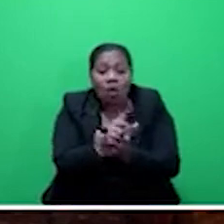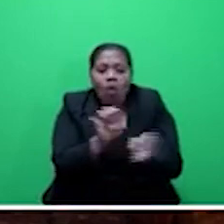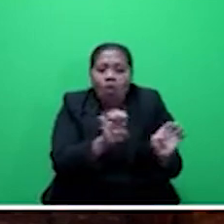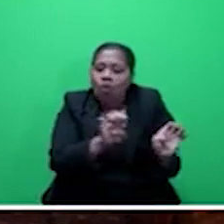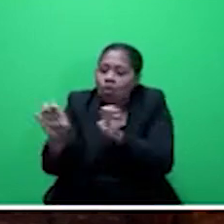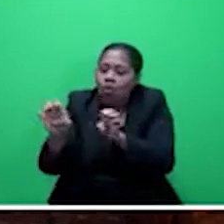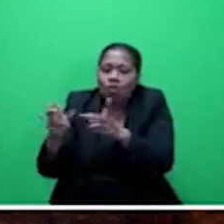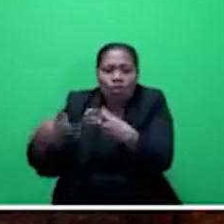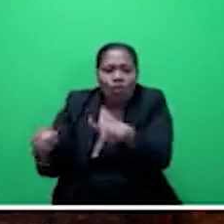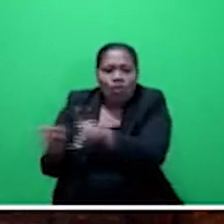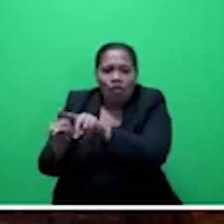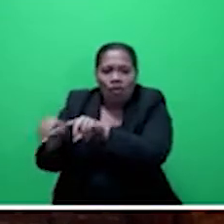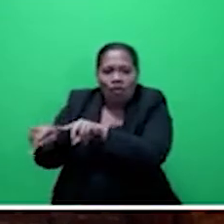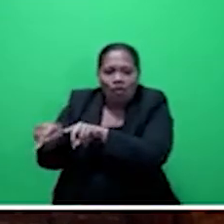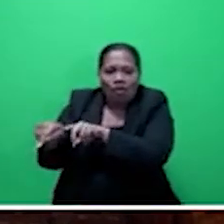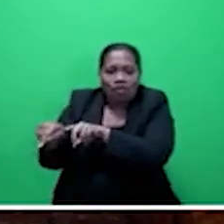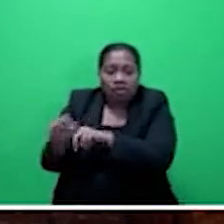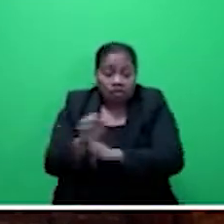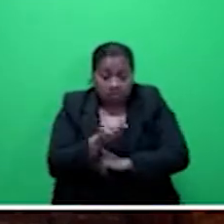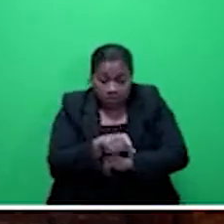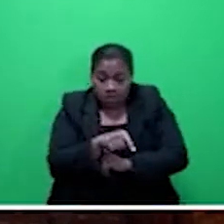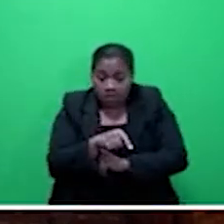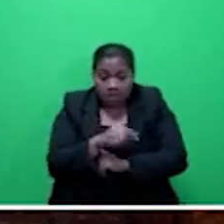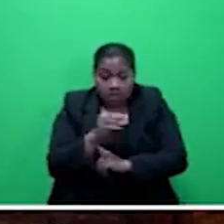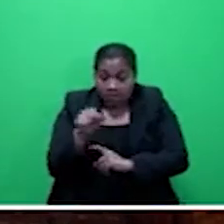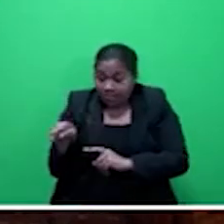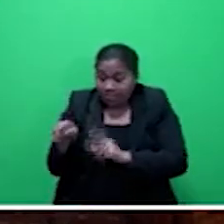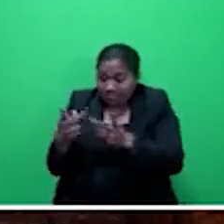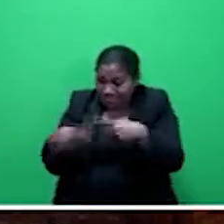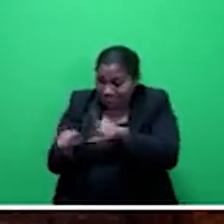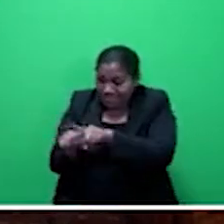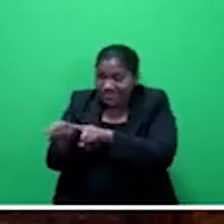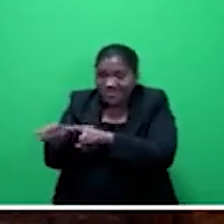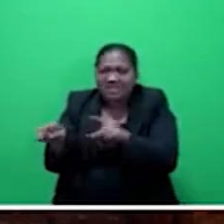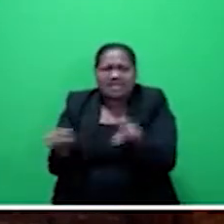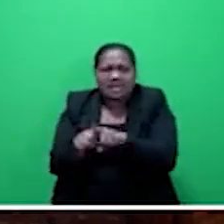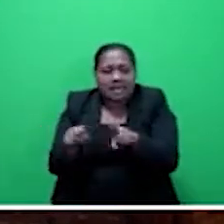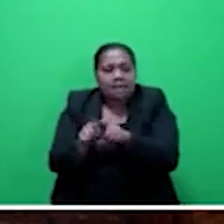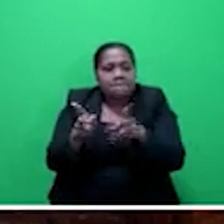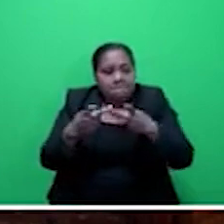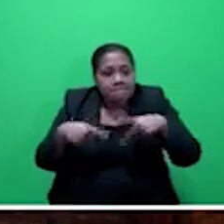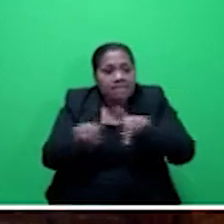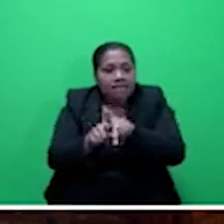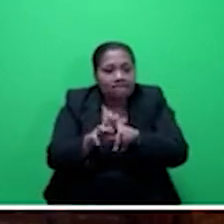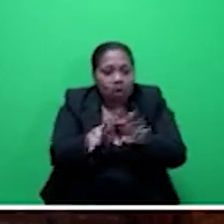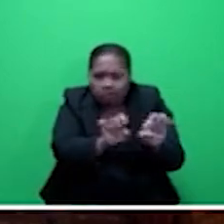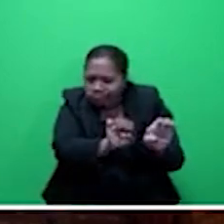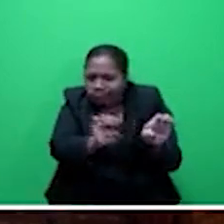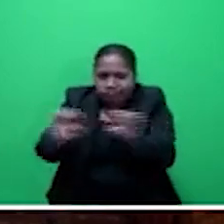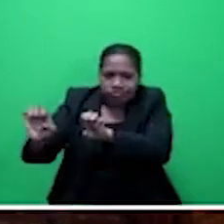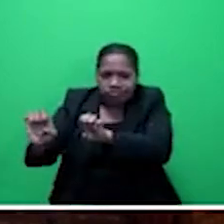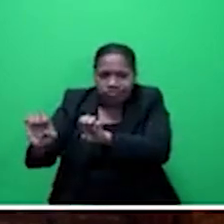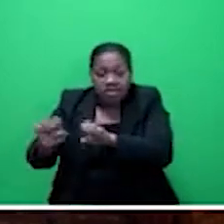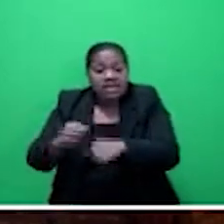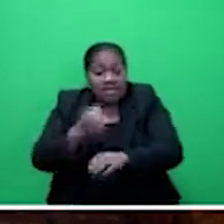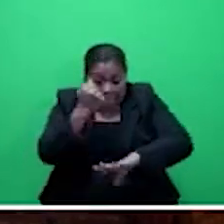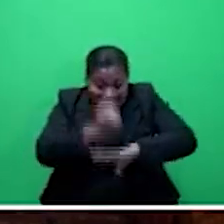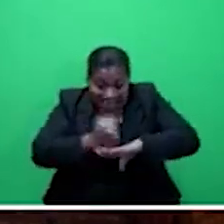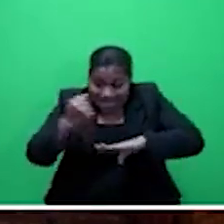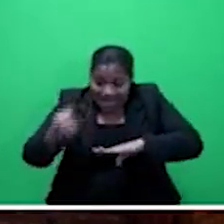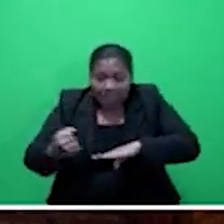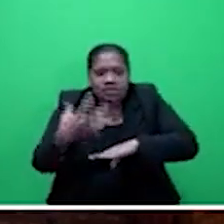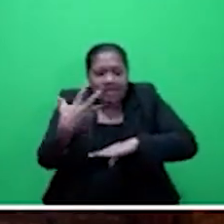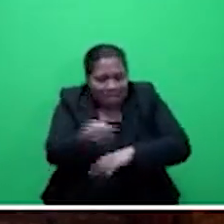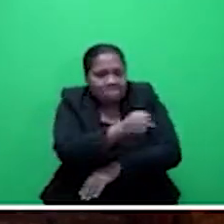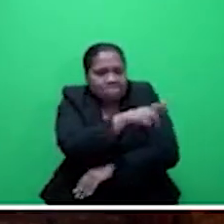such facilities are referred to are referred designated evacuation centres, government has a responsibility to make